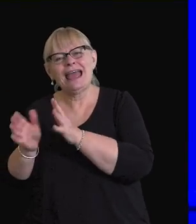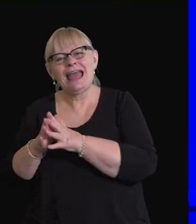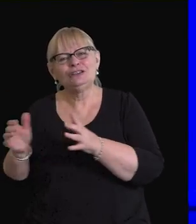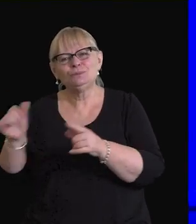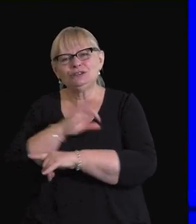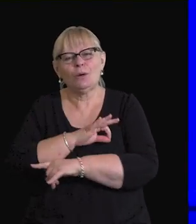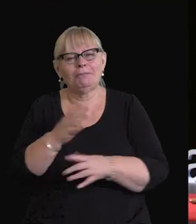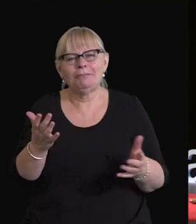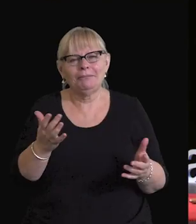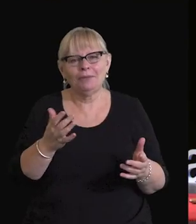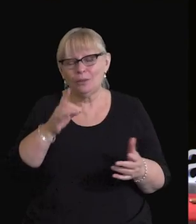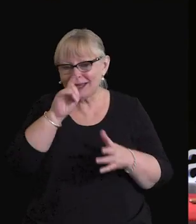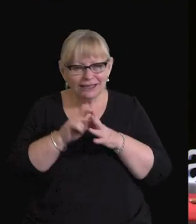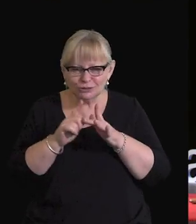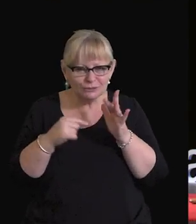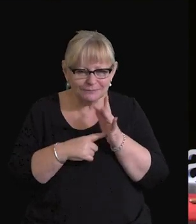That's not it.